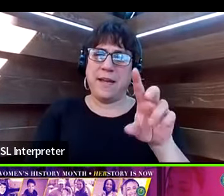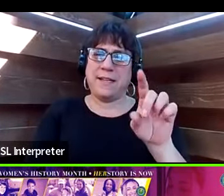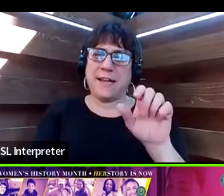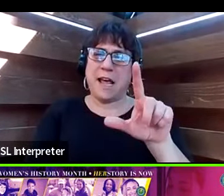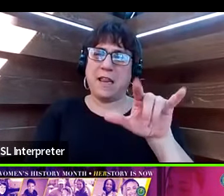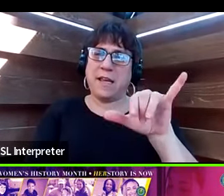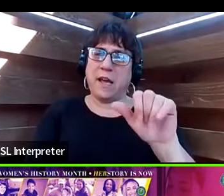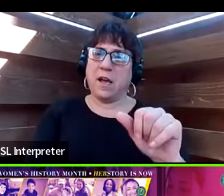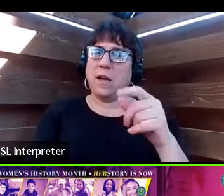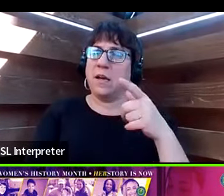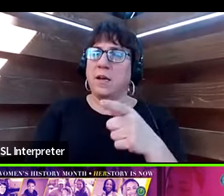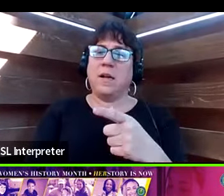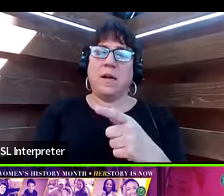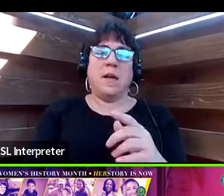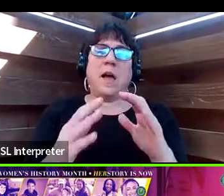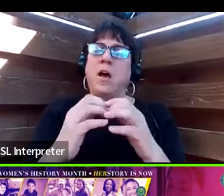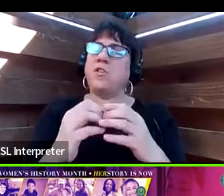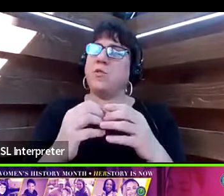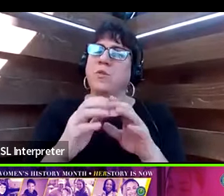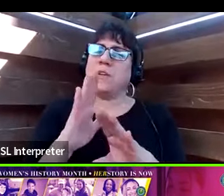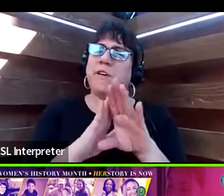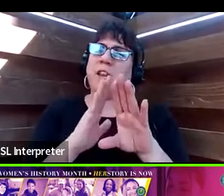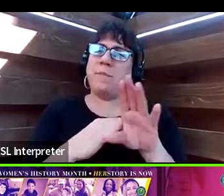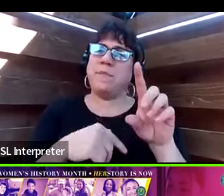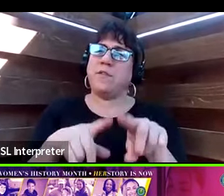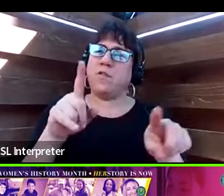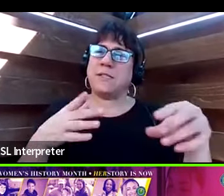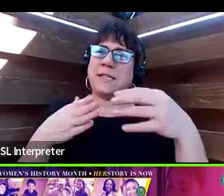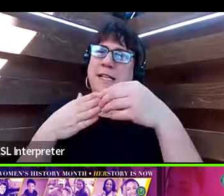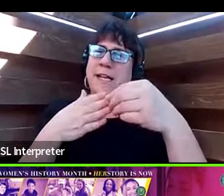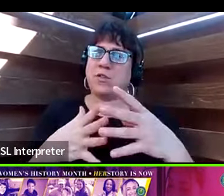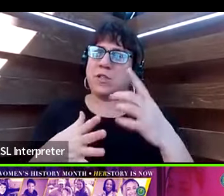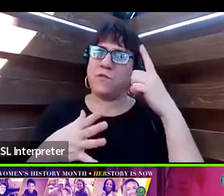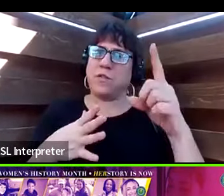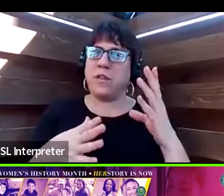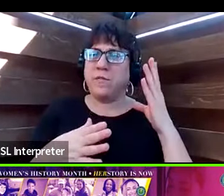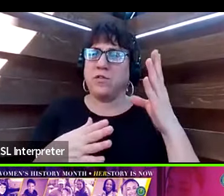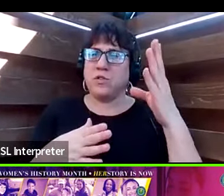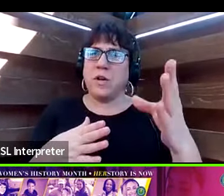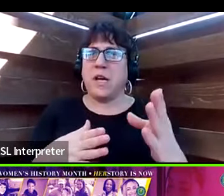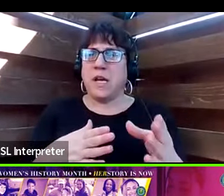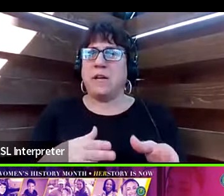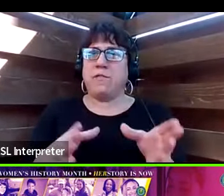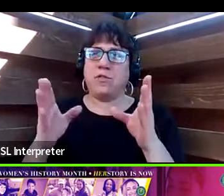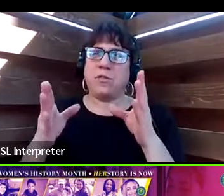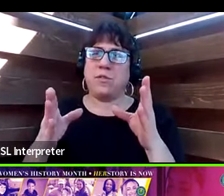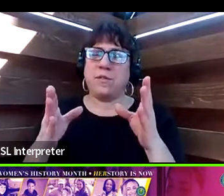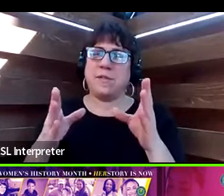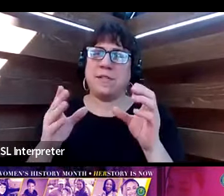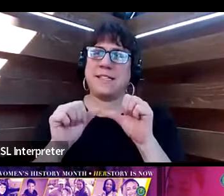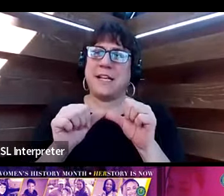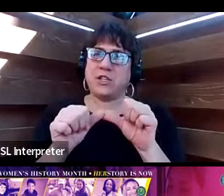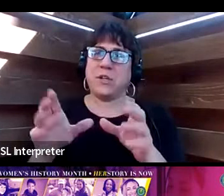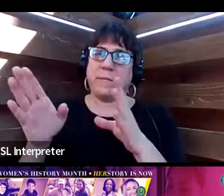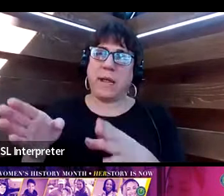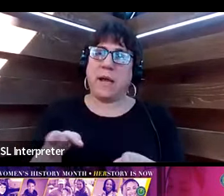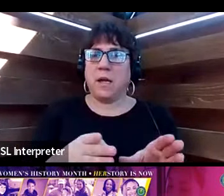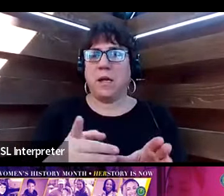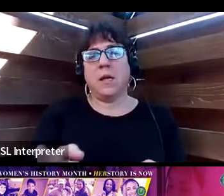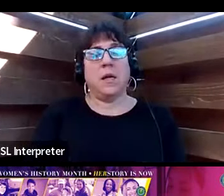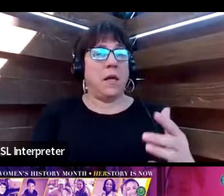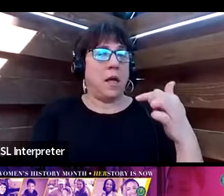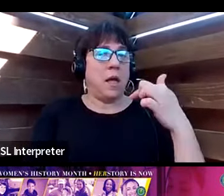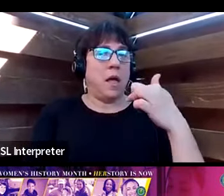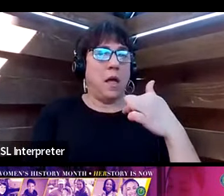you have for how to develop diverse leaders for the future and for succession planning? Well, I